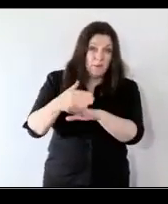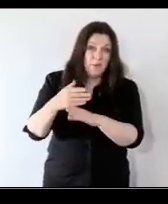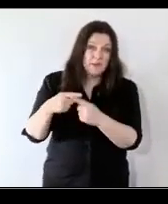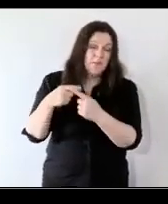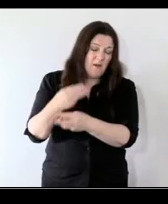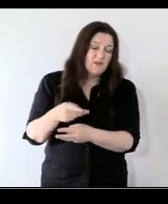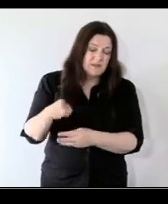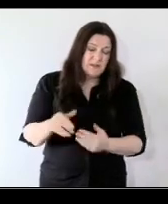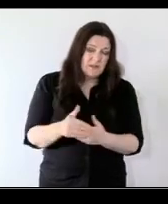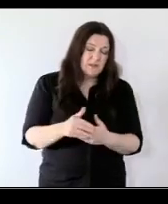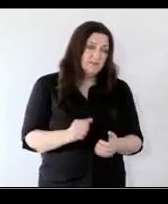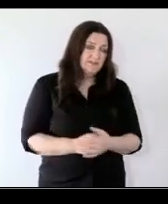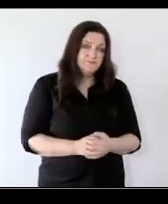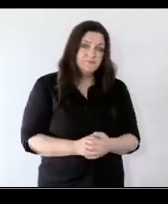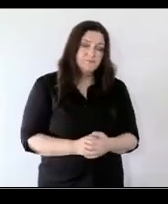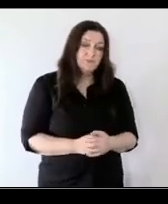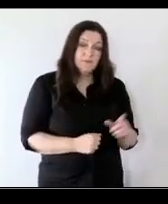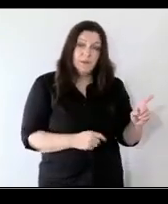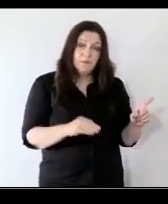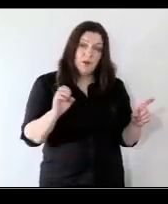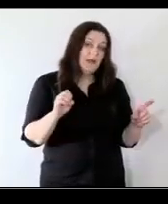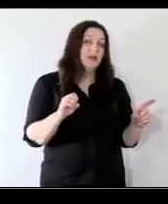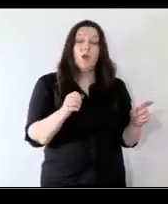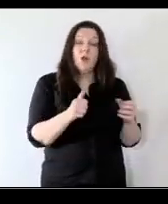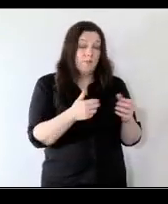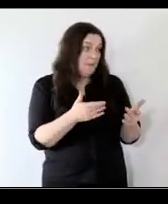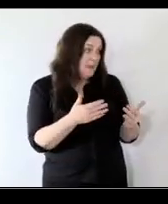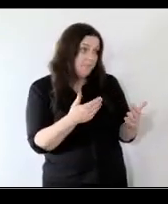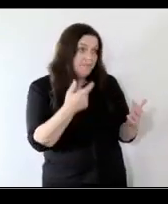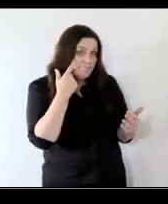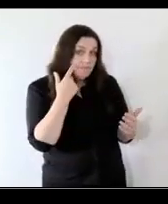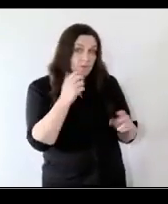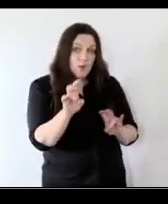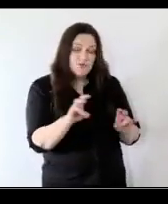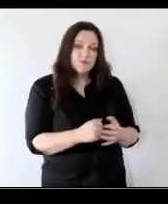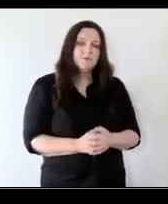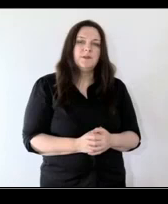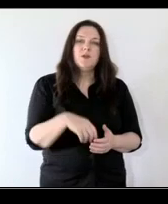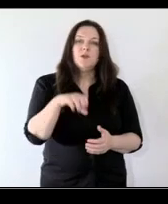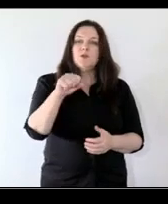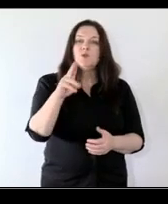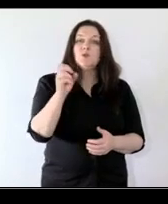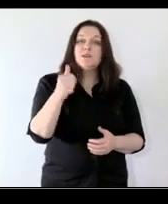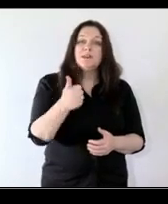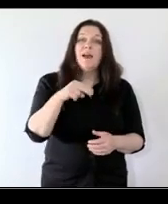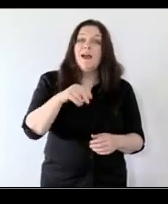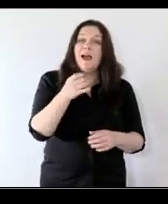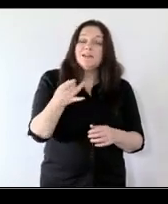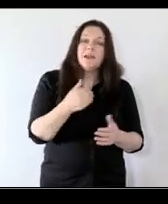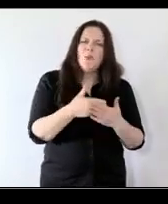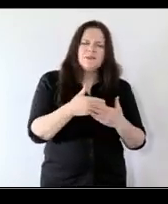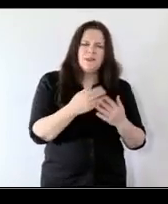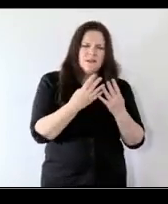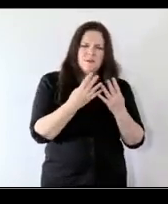okay thank you for that emir bernie this might be one for you but others jump in as well um susan asks can the panel discuss what the